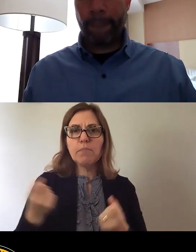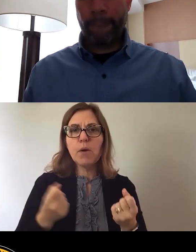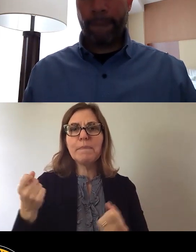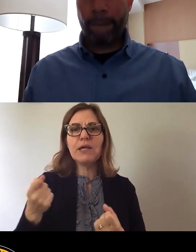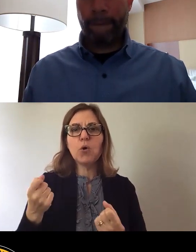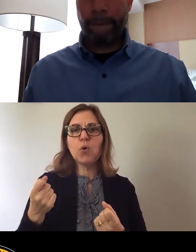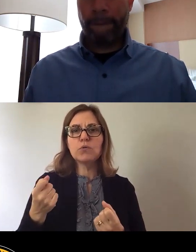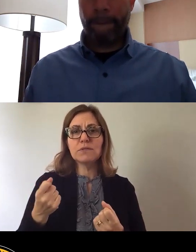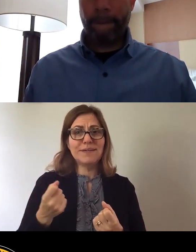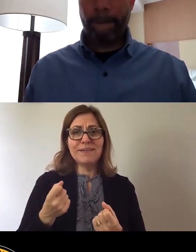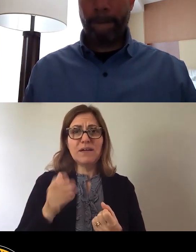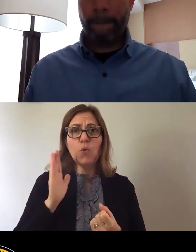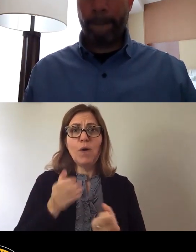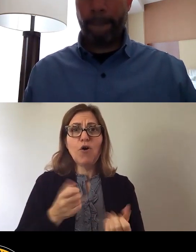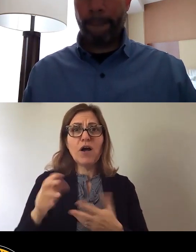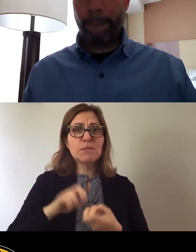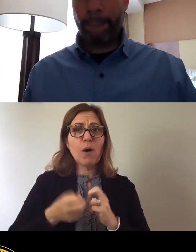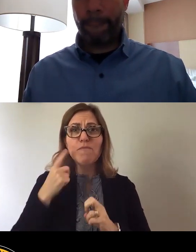own family.